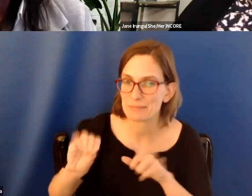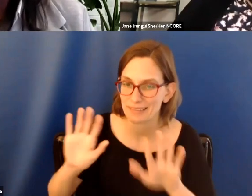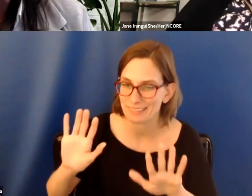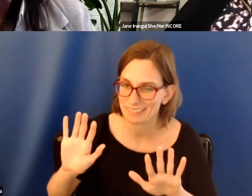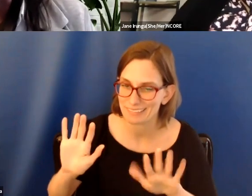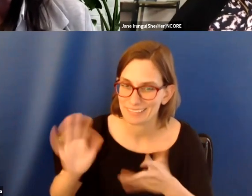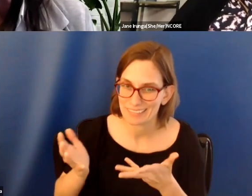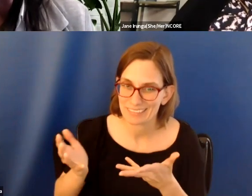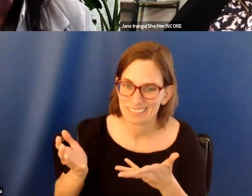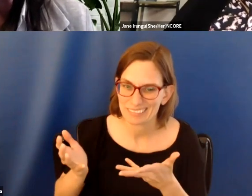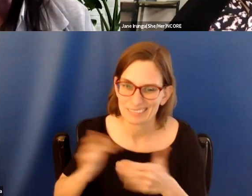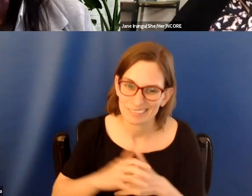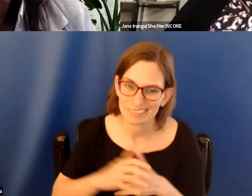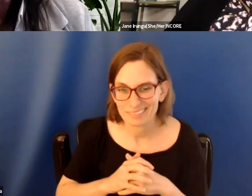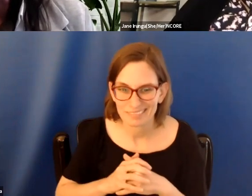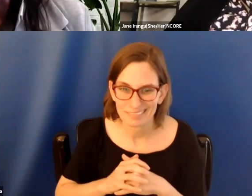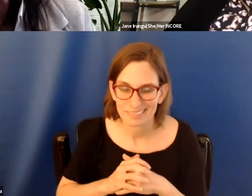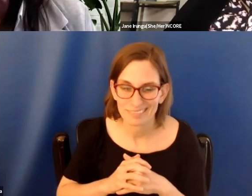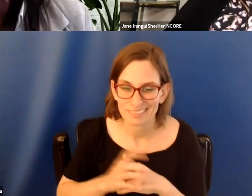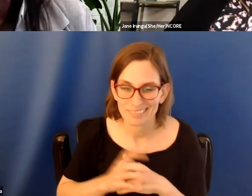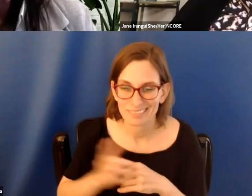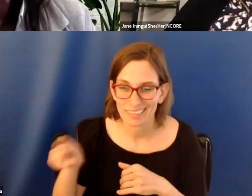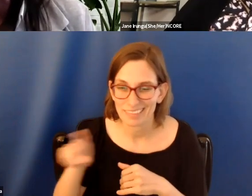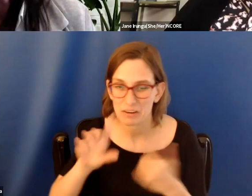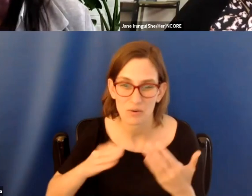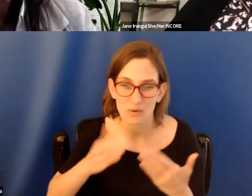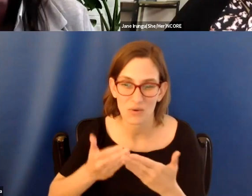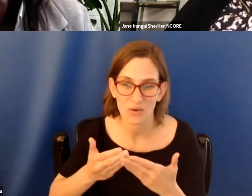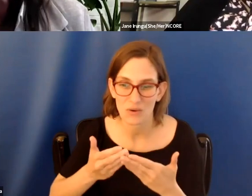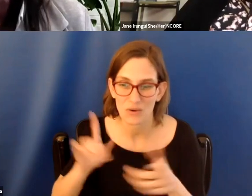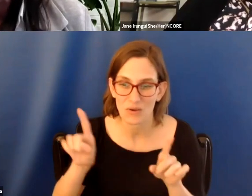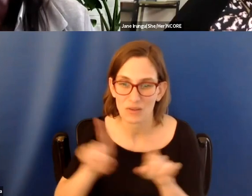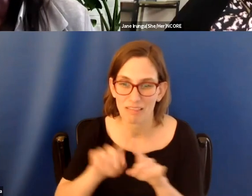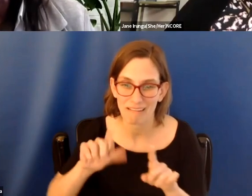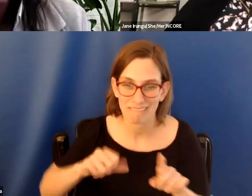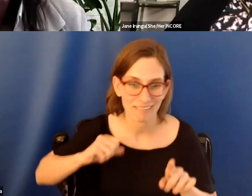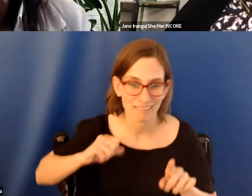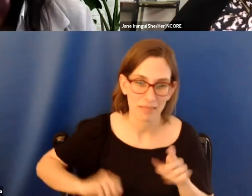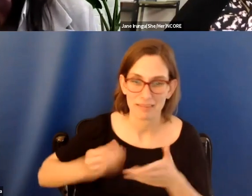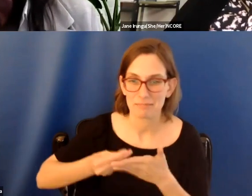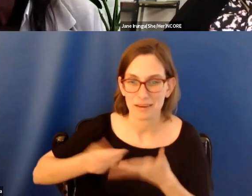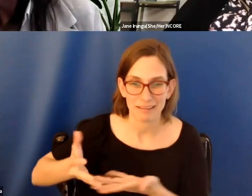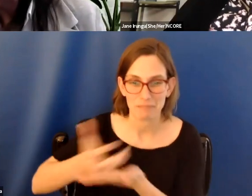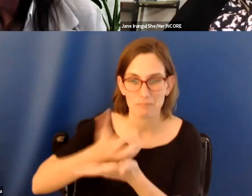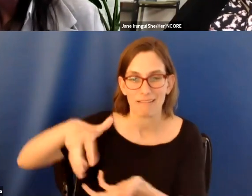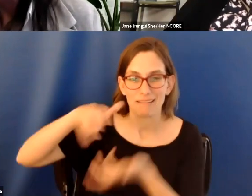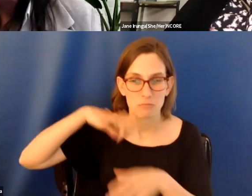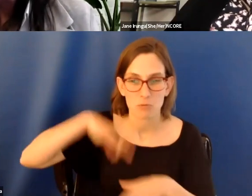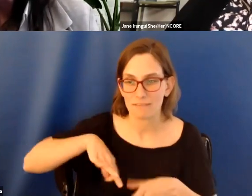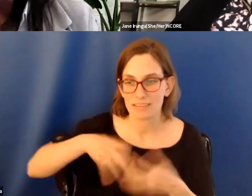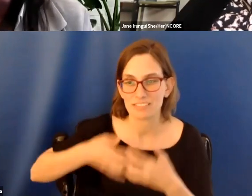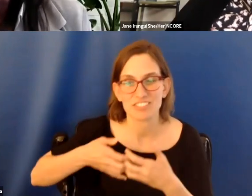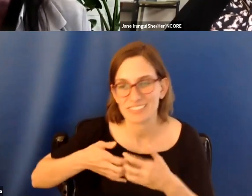they are, um, they're all like capitalistic money-making profit machines. So please keep